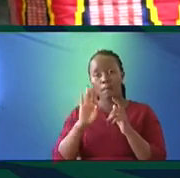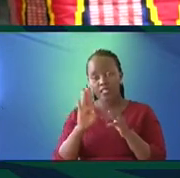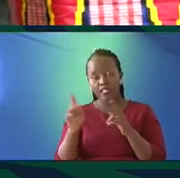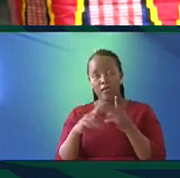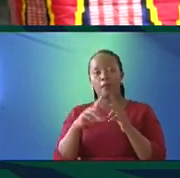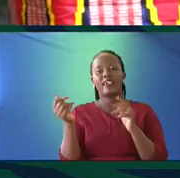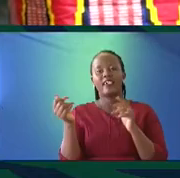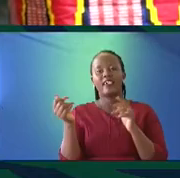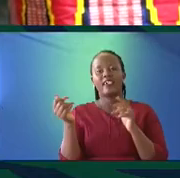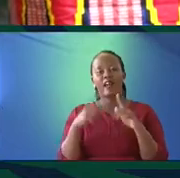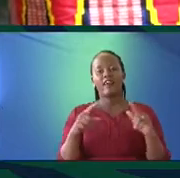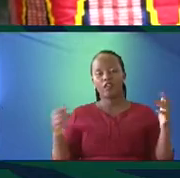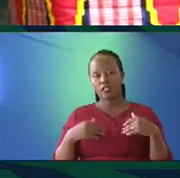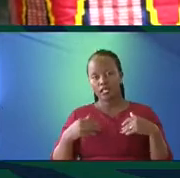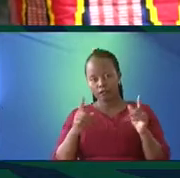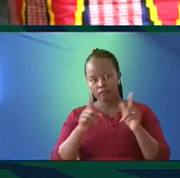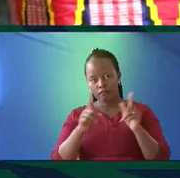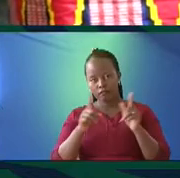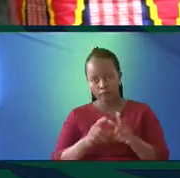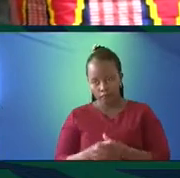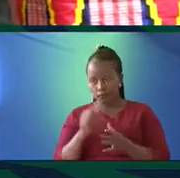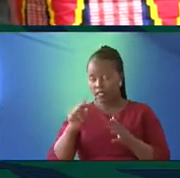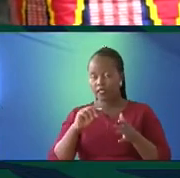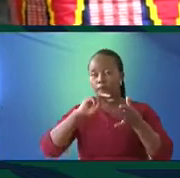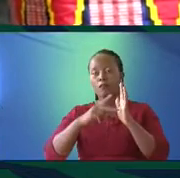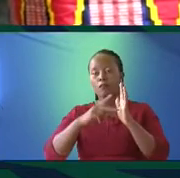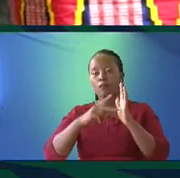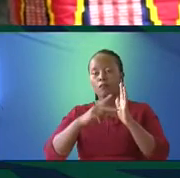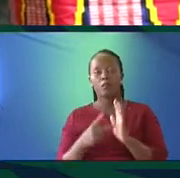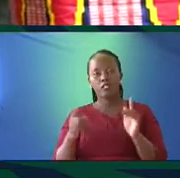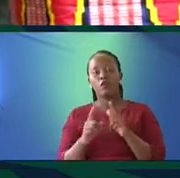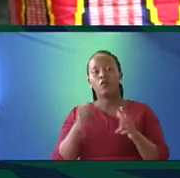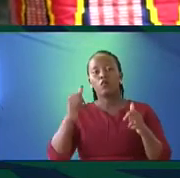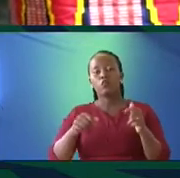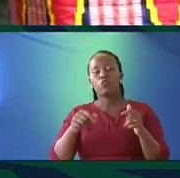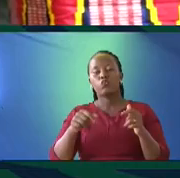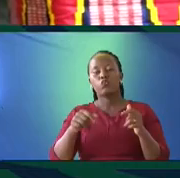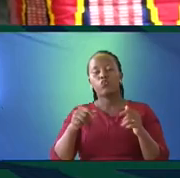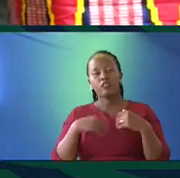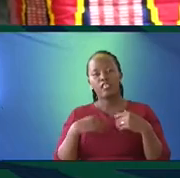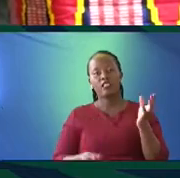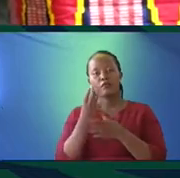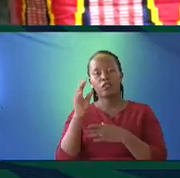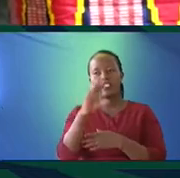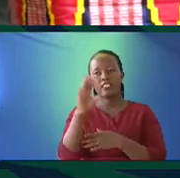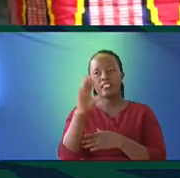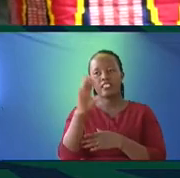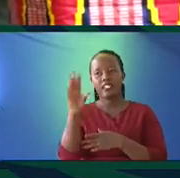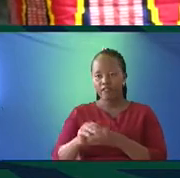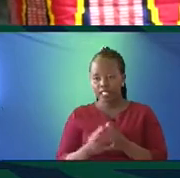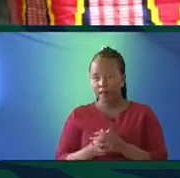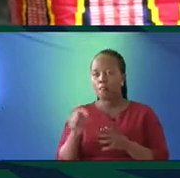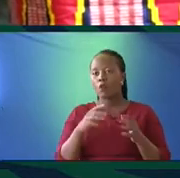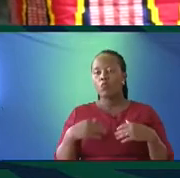languages therein which have been shunted aside. Now, that project is the same one that was imposed as a colonial project in Africa. Well,